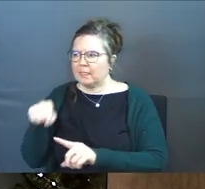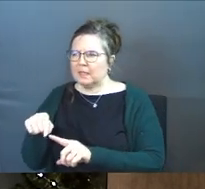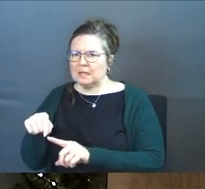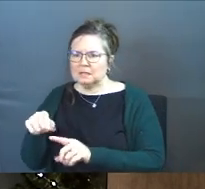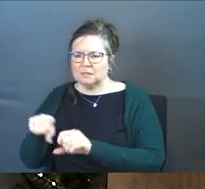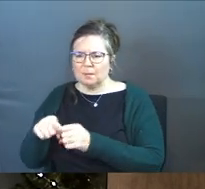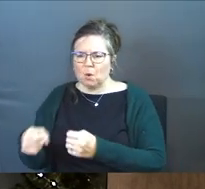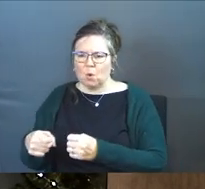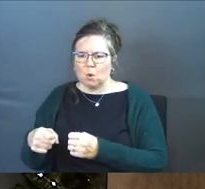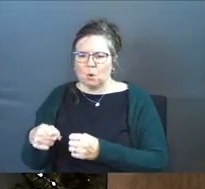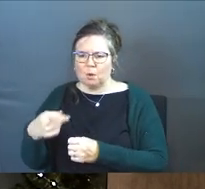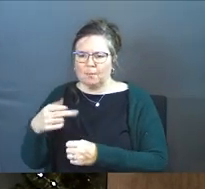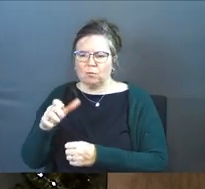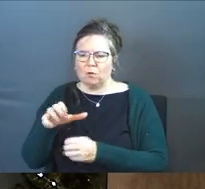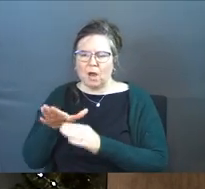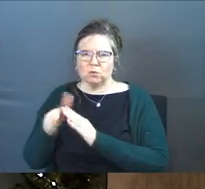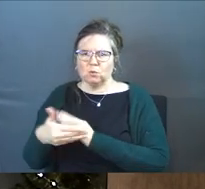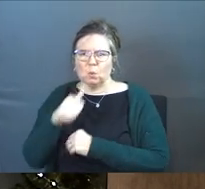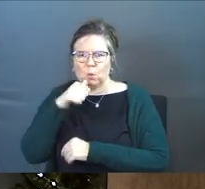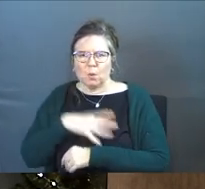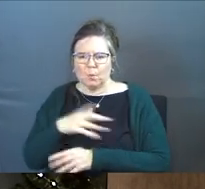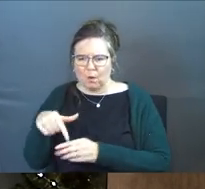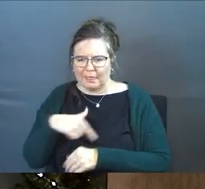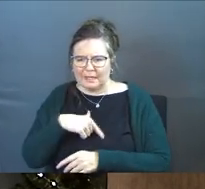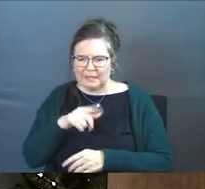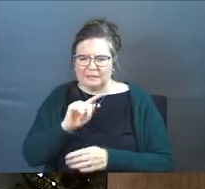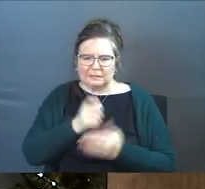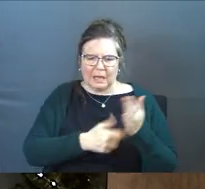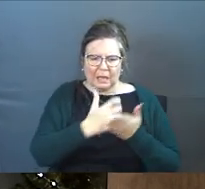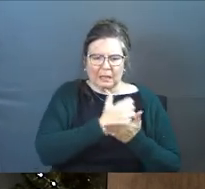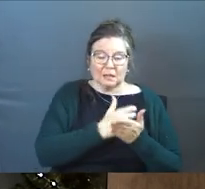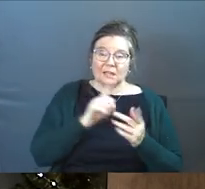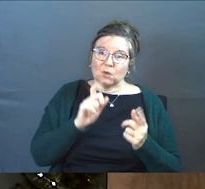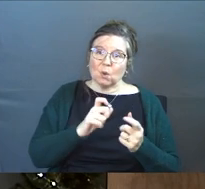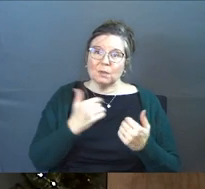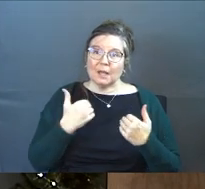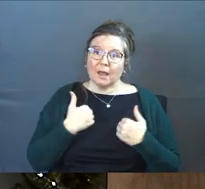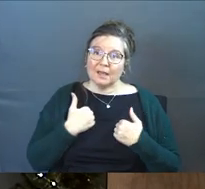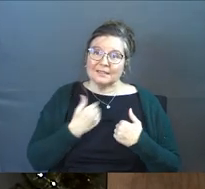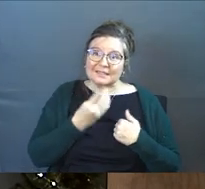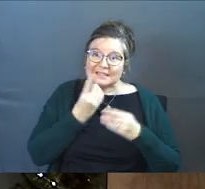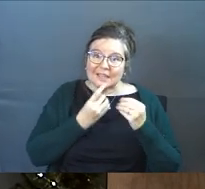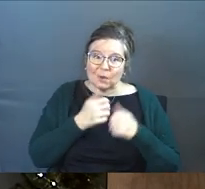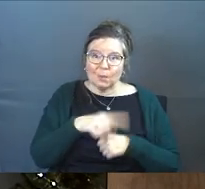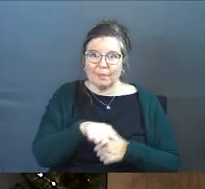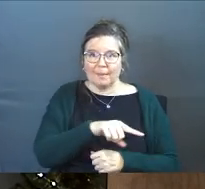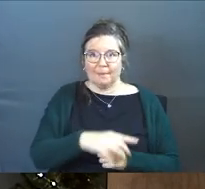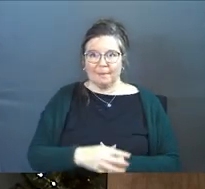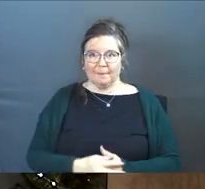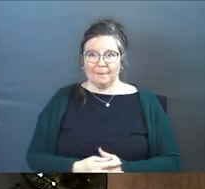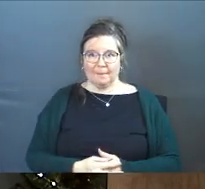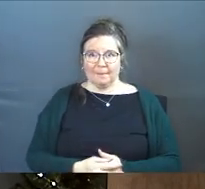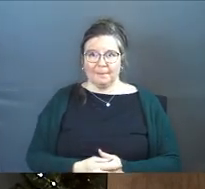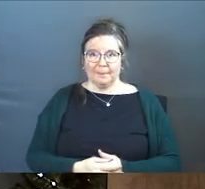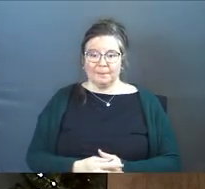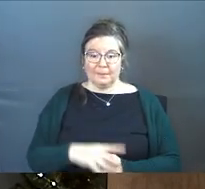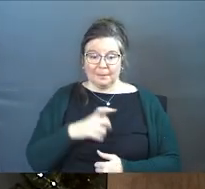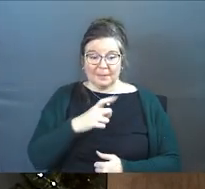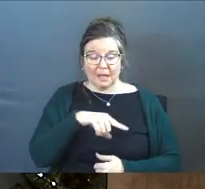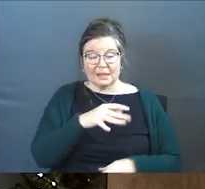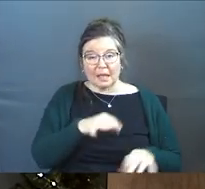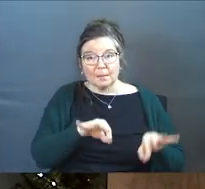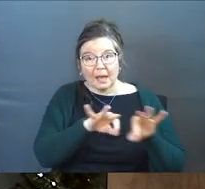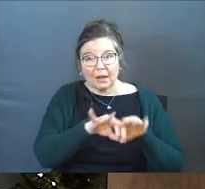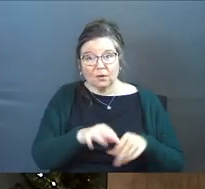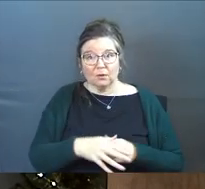broken prostitute woman? What about these tax collectors? He goes and he has dinner with them. Because